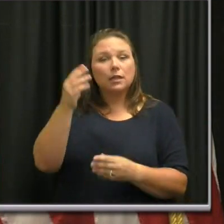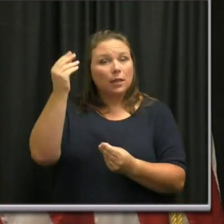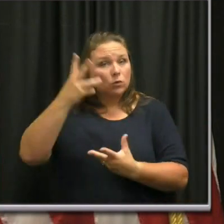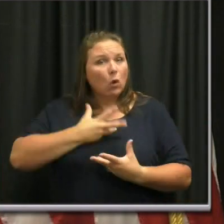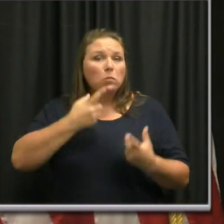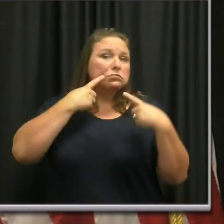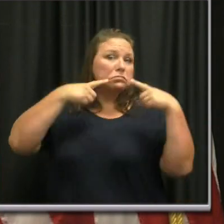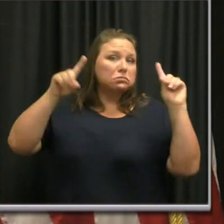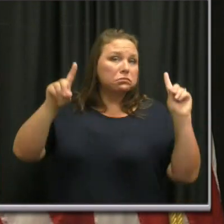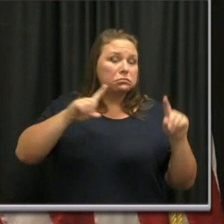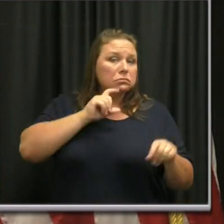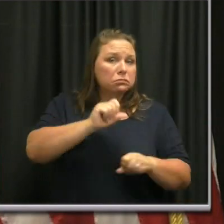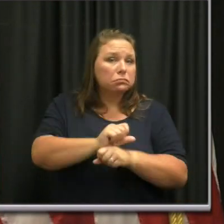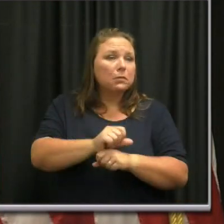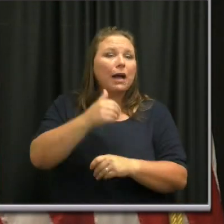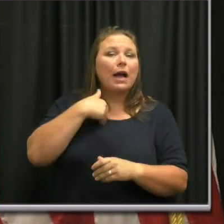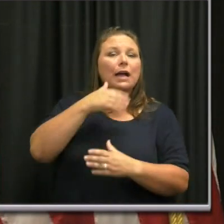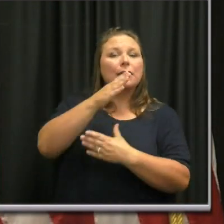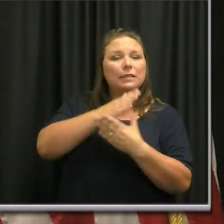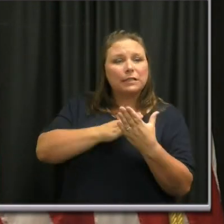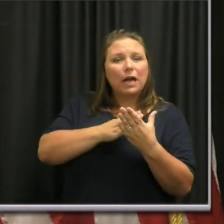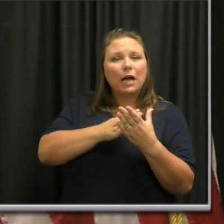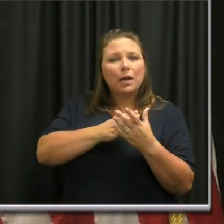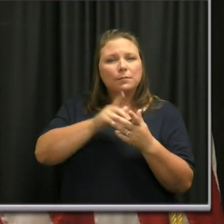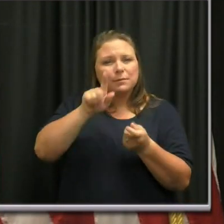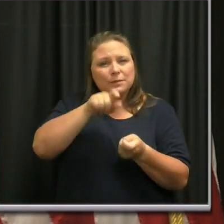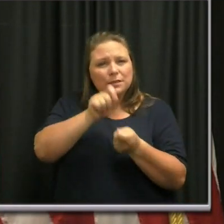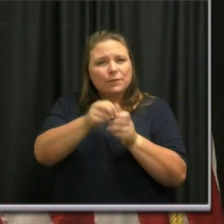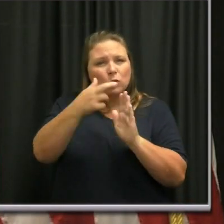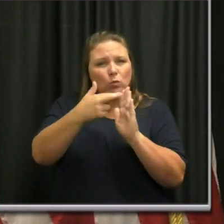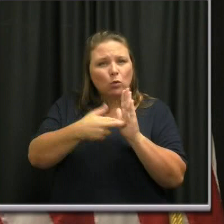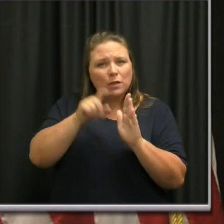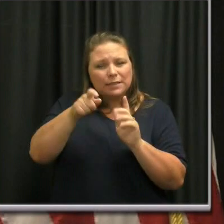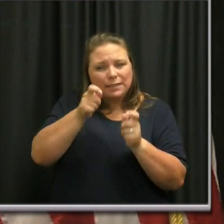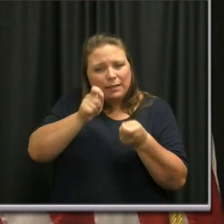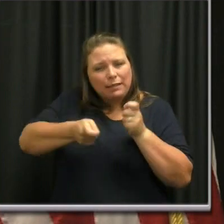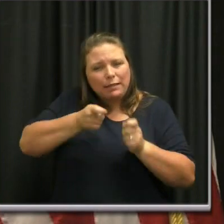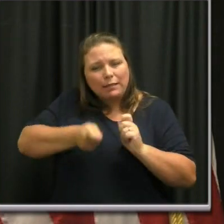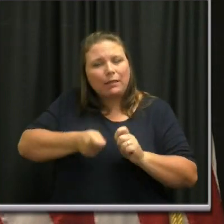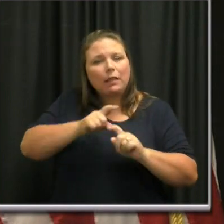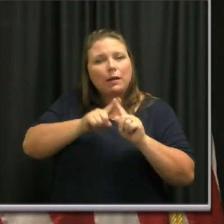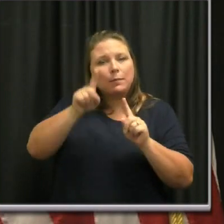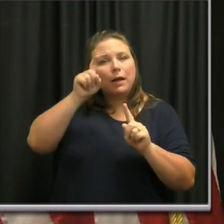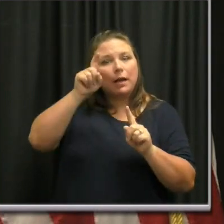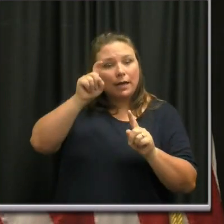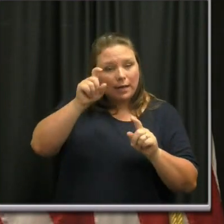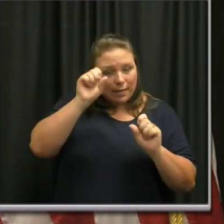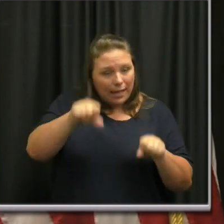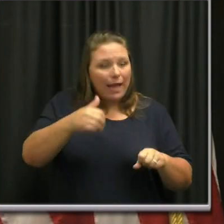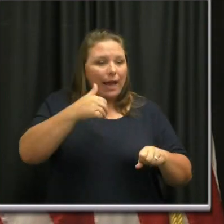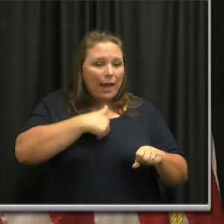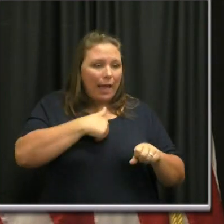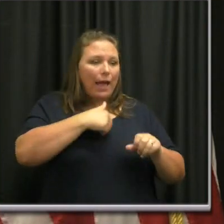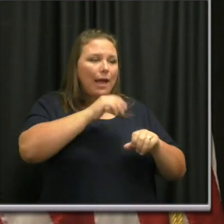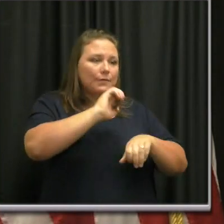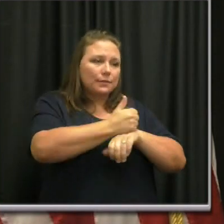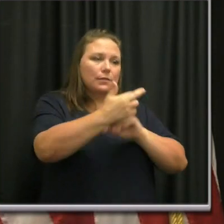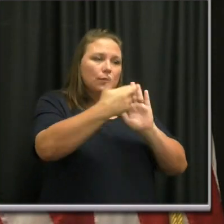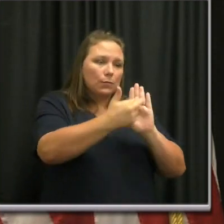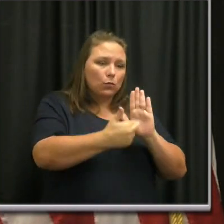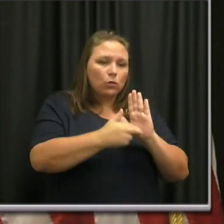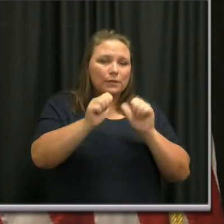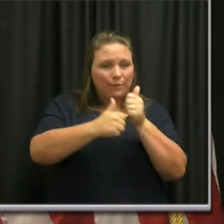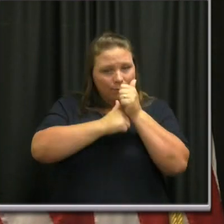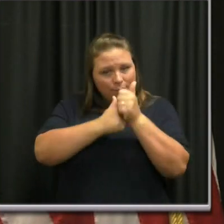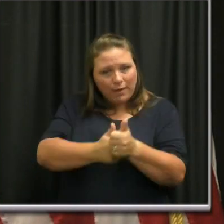successful, really. There were some tightening of rules that needed to happen, but it shows that you can have a protocol, you can adjust to keeping